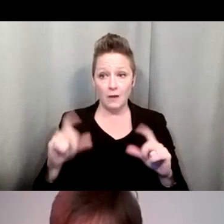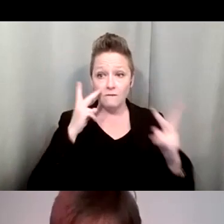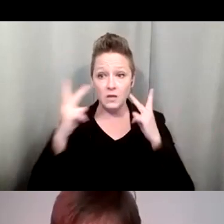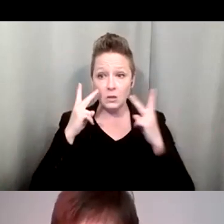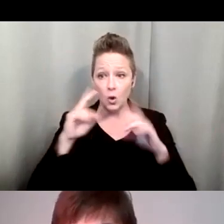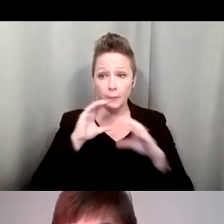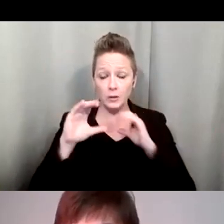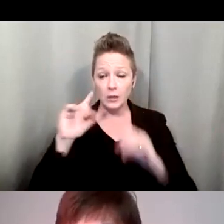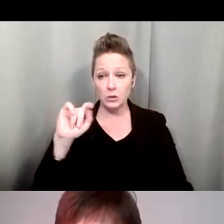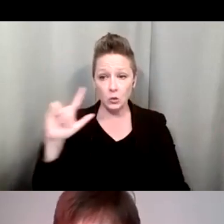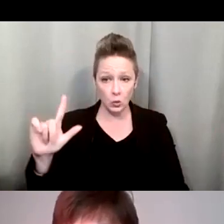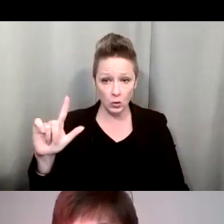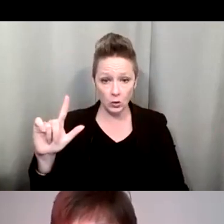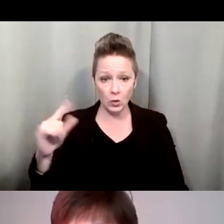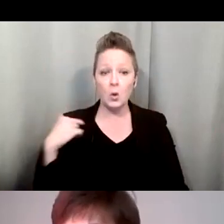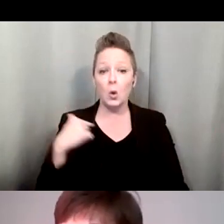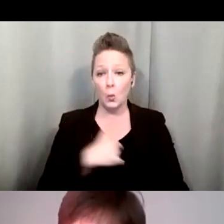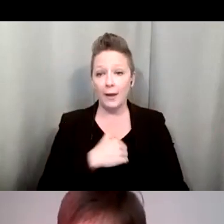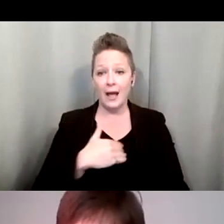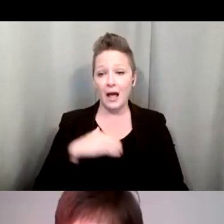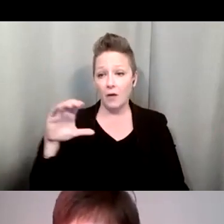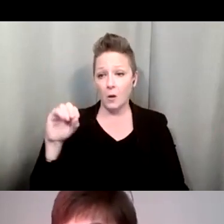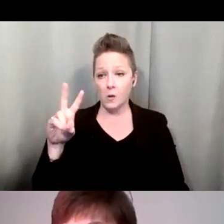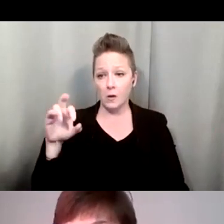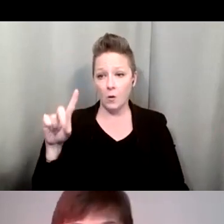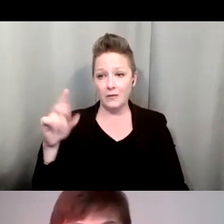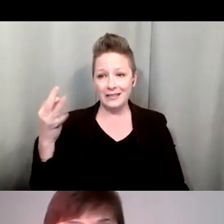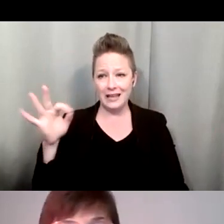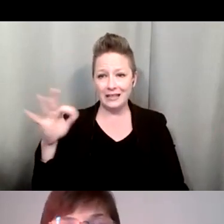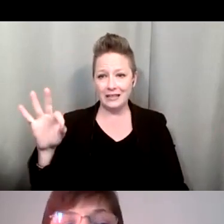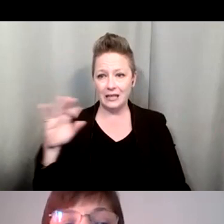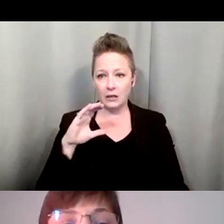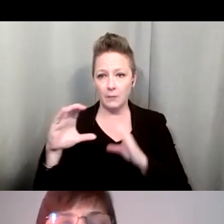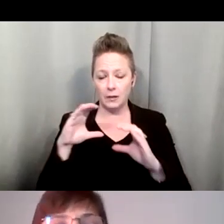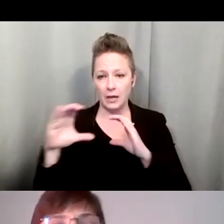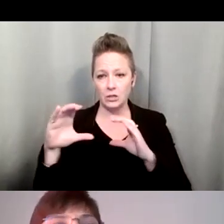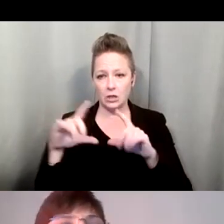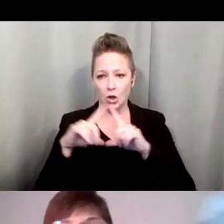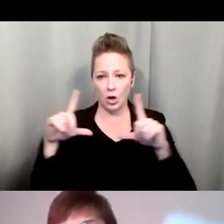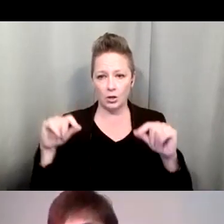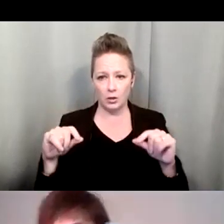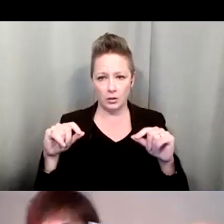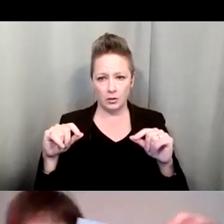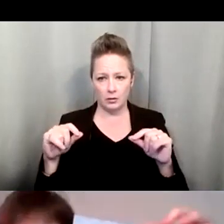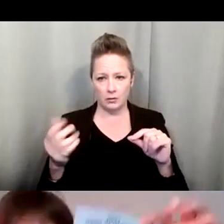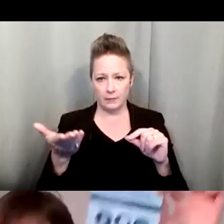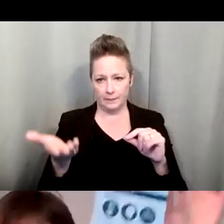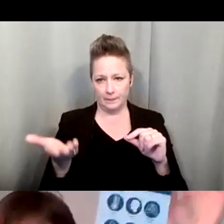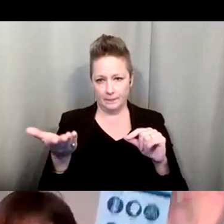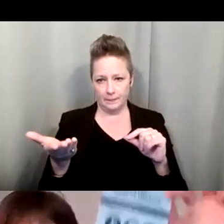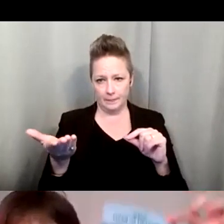tool. We have a COVID-19 communication card. This is a point to the picture approach. I have one with me right here.